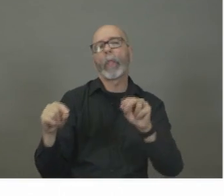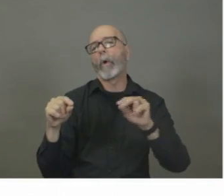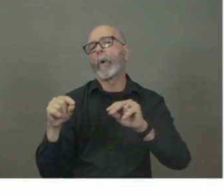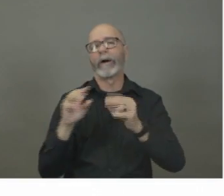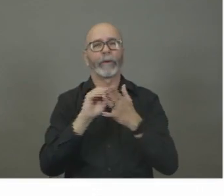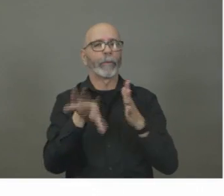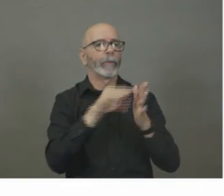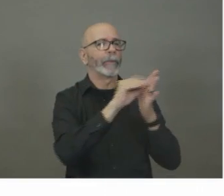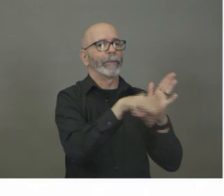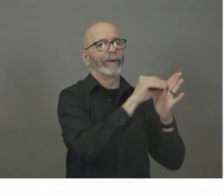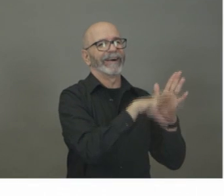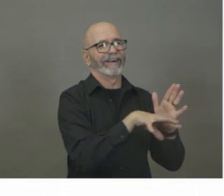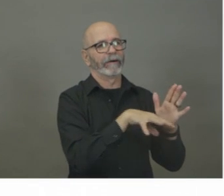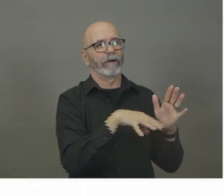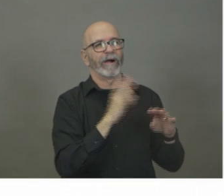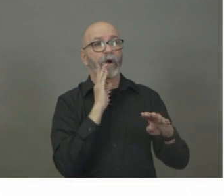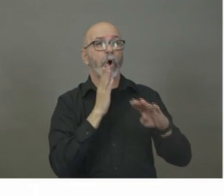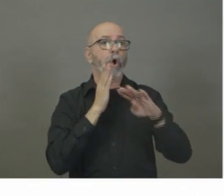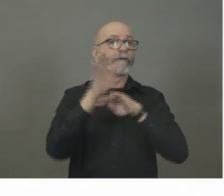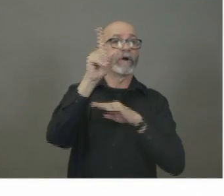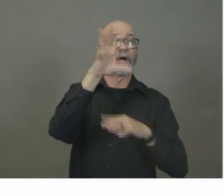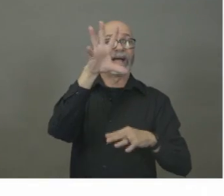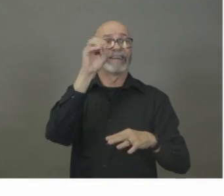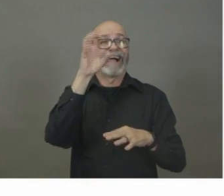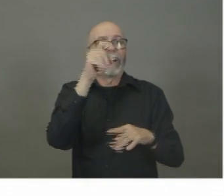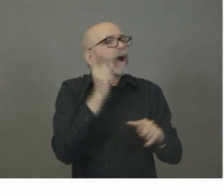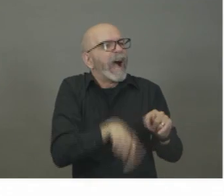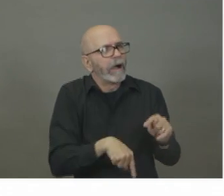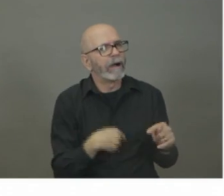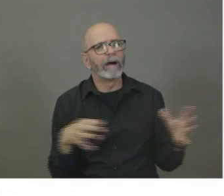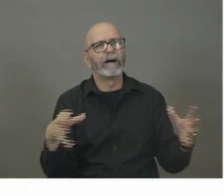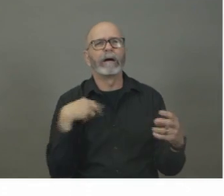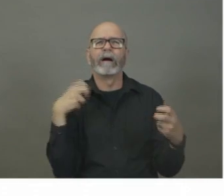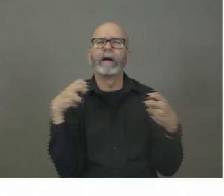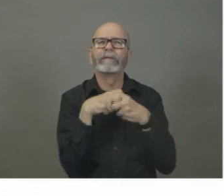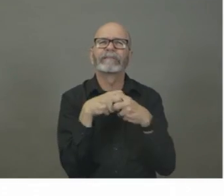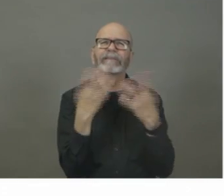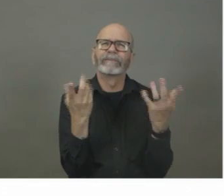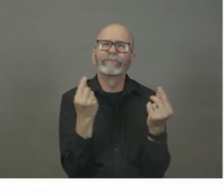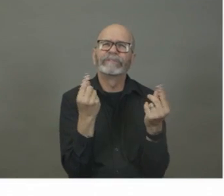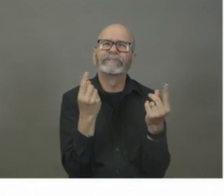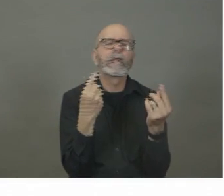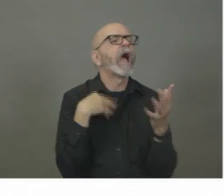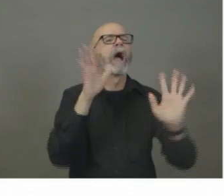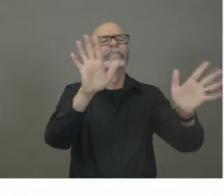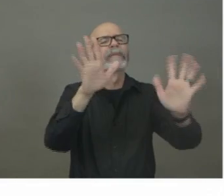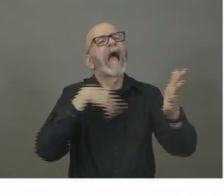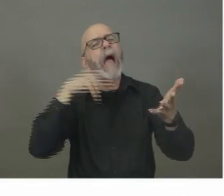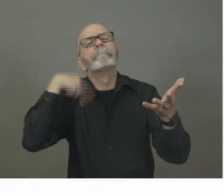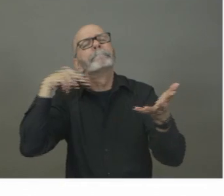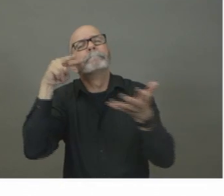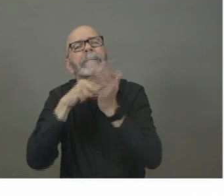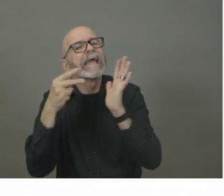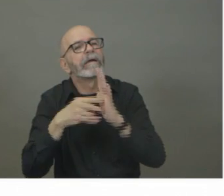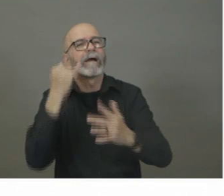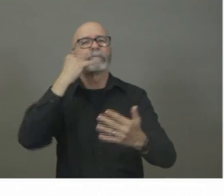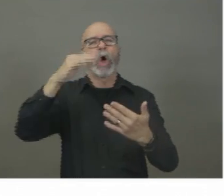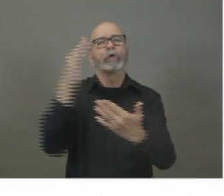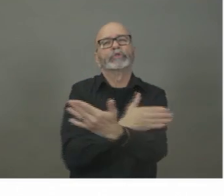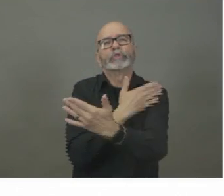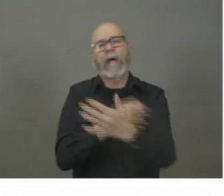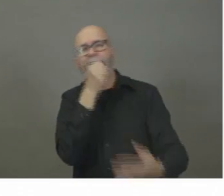we would prevent would be, you know, the, the, the school-based gathering, concerts, all of those things that would not be allowed, uh, to happen.